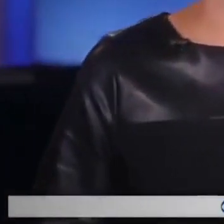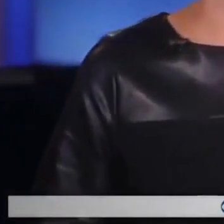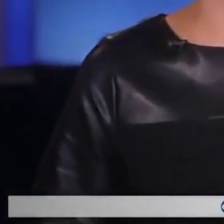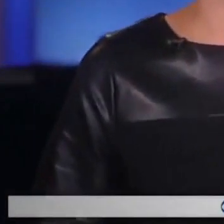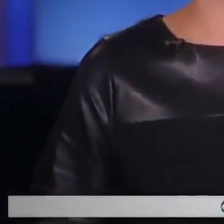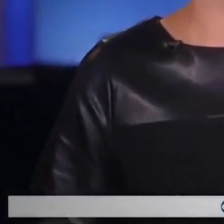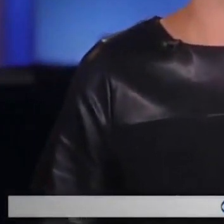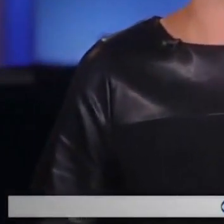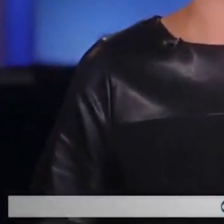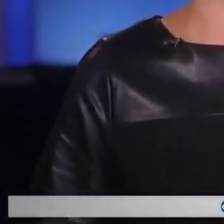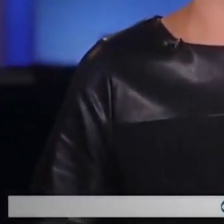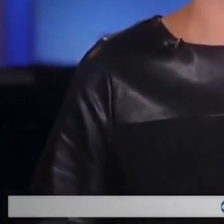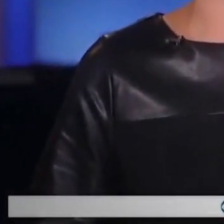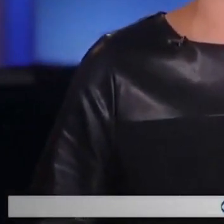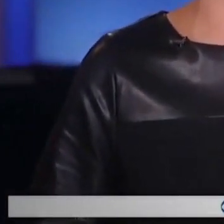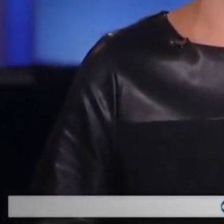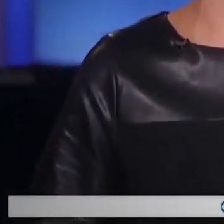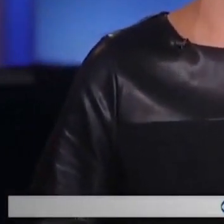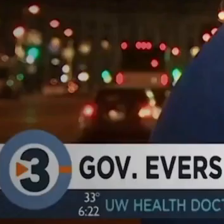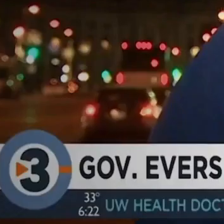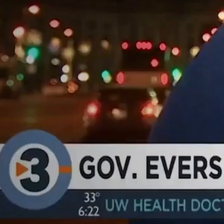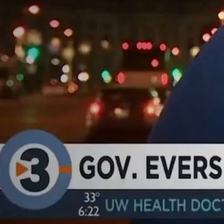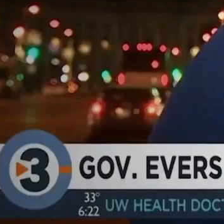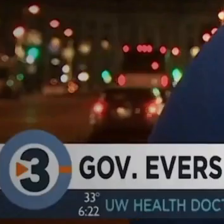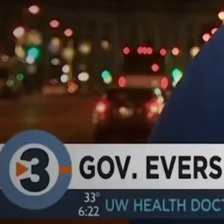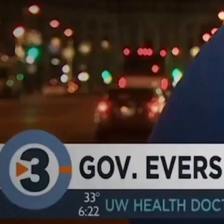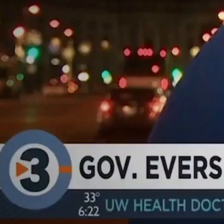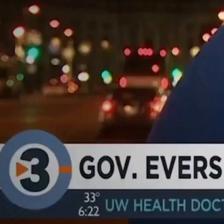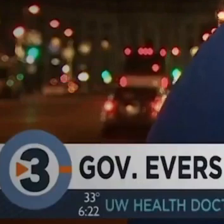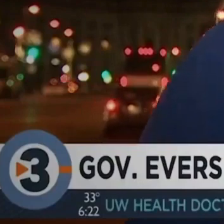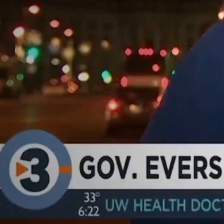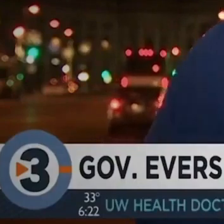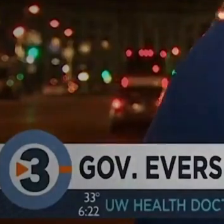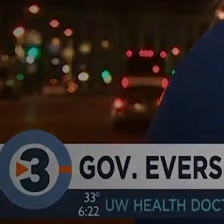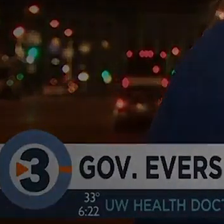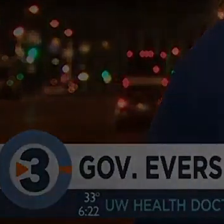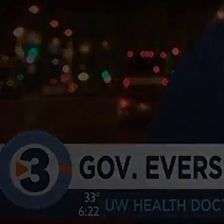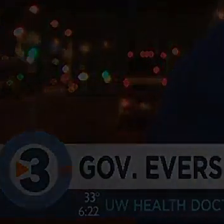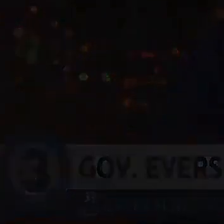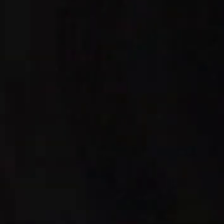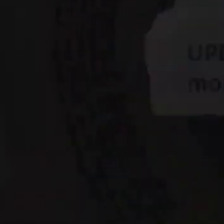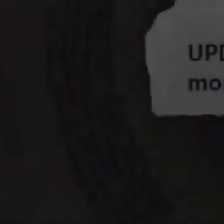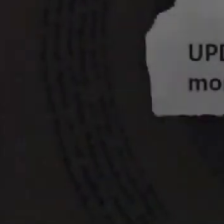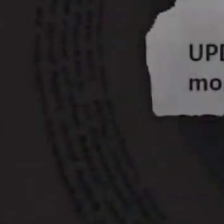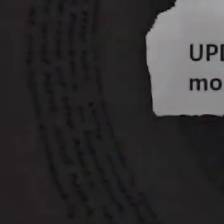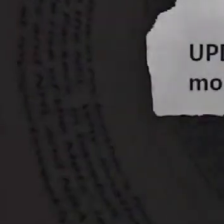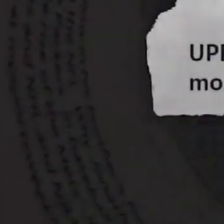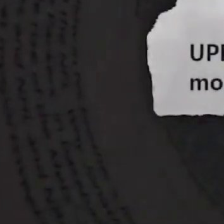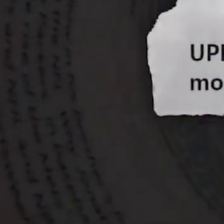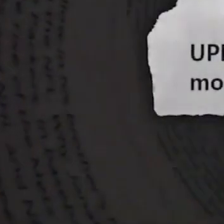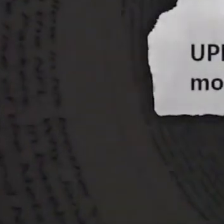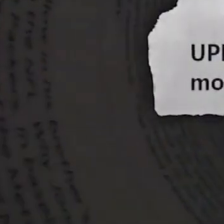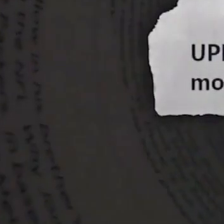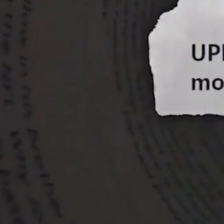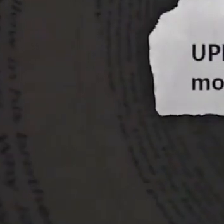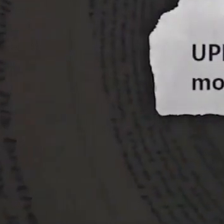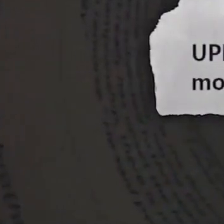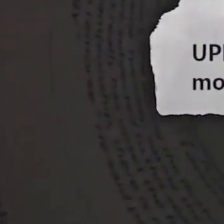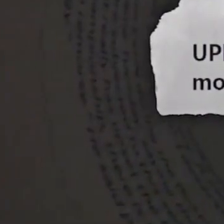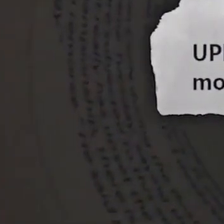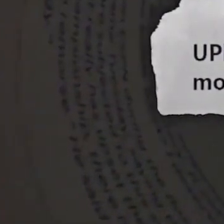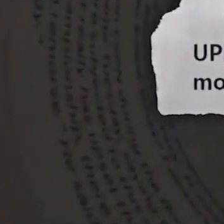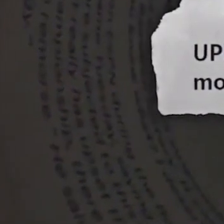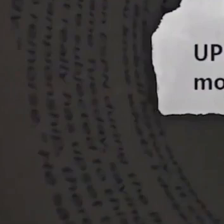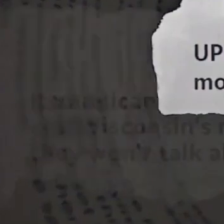the five deadliest days of the pandemic so far. Republicans have shown no indication that they will move on. 19 people have died